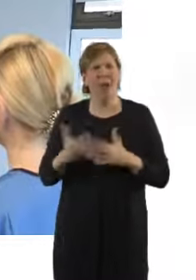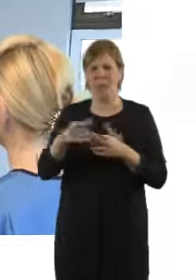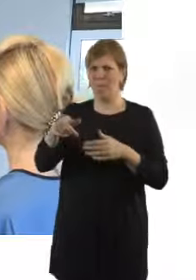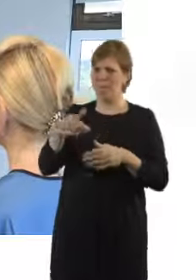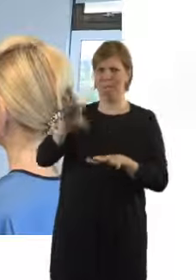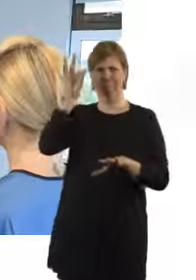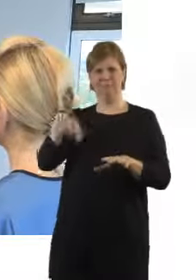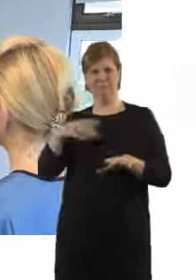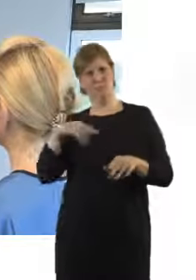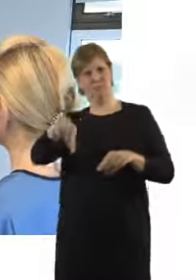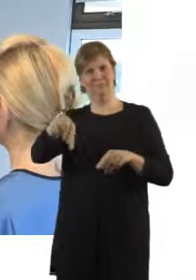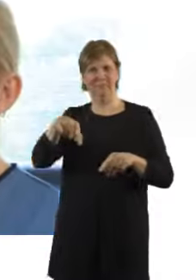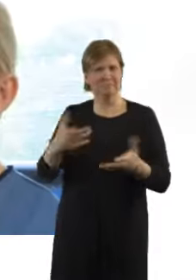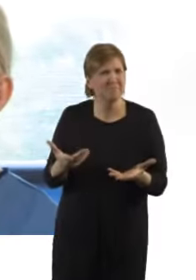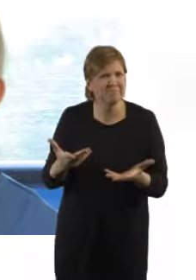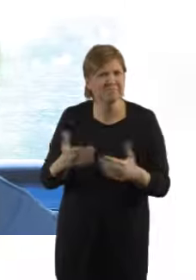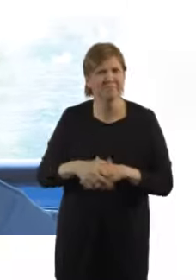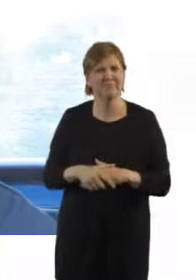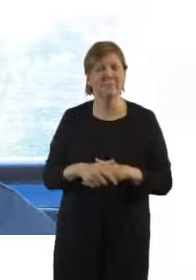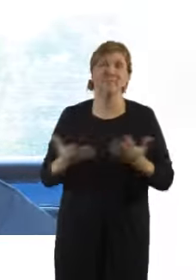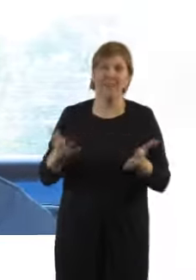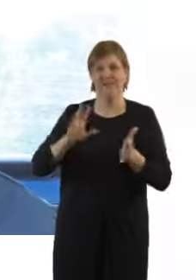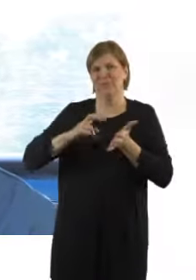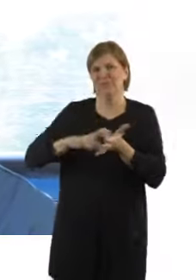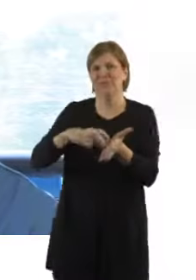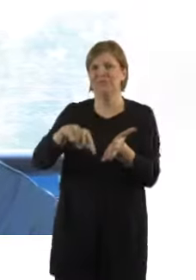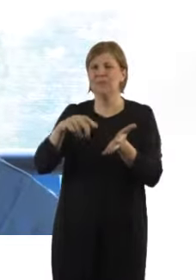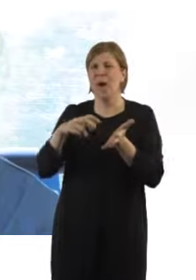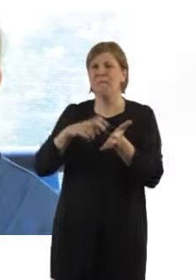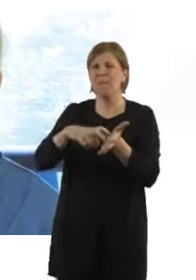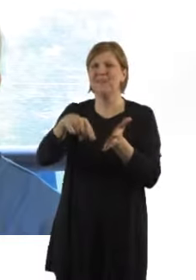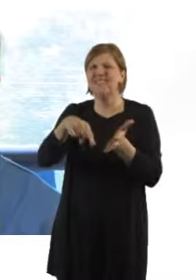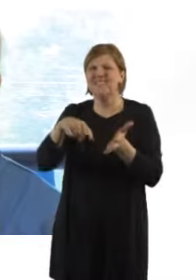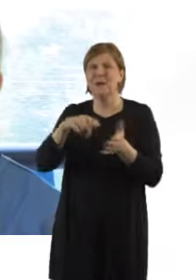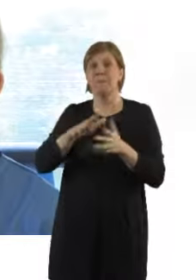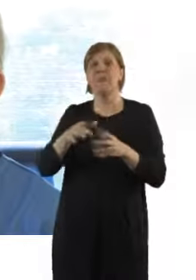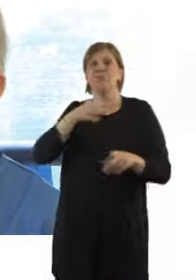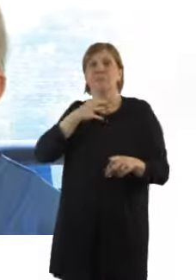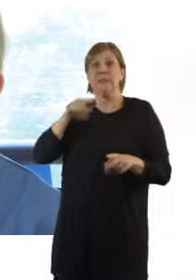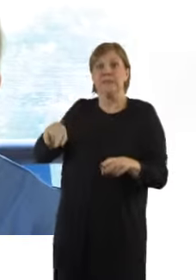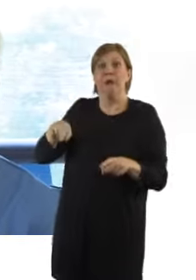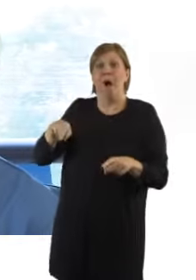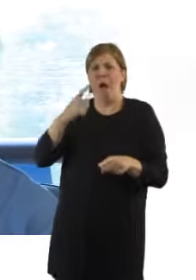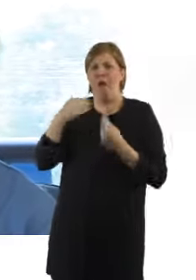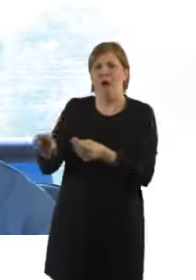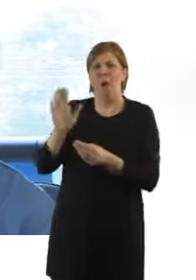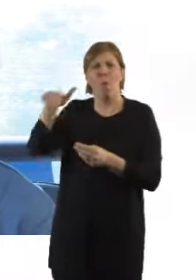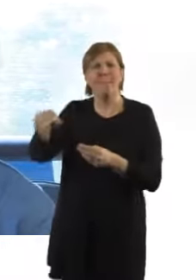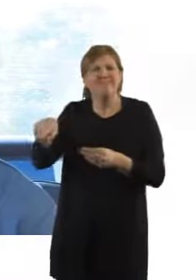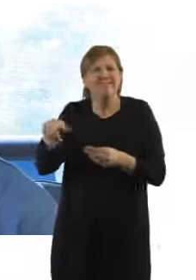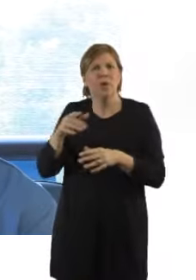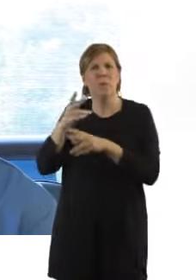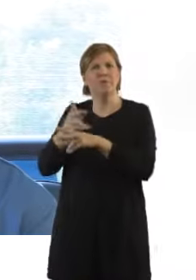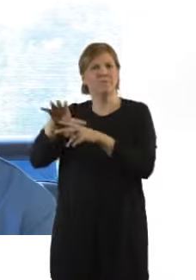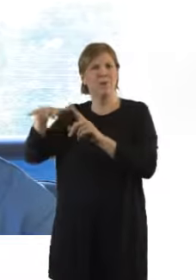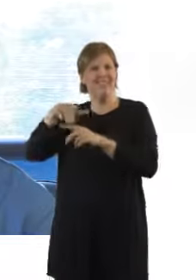how do mums choose where to have their baby? At the booking appointment, women are risk assessed and offered home, community midwife unit, or labour suite birth.